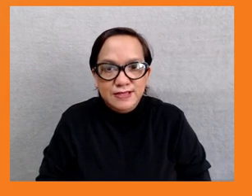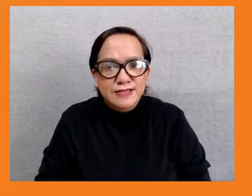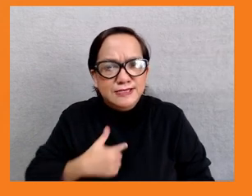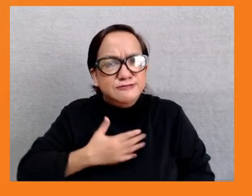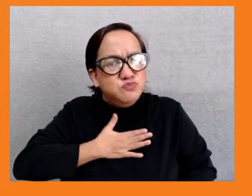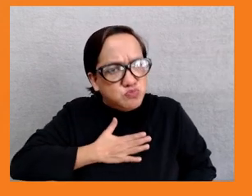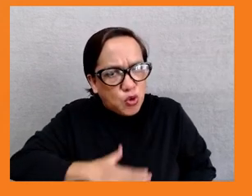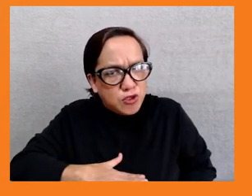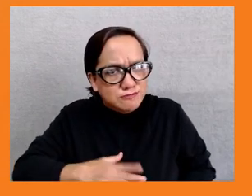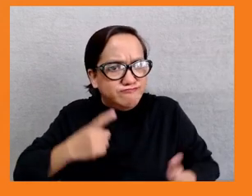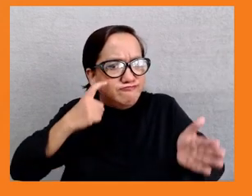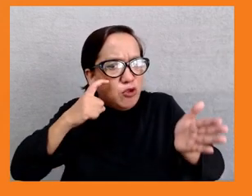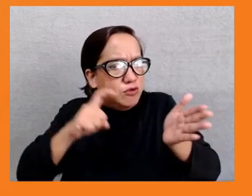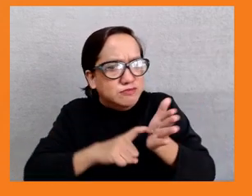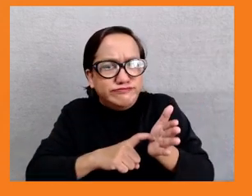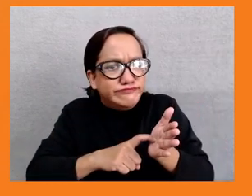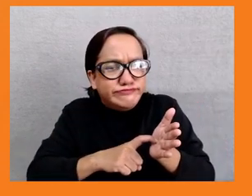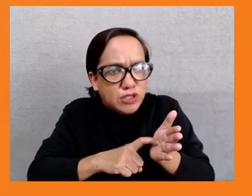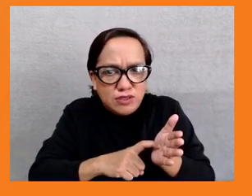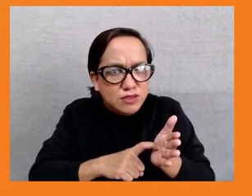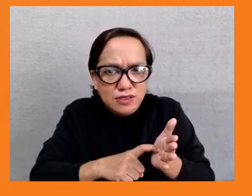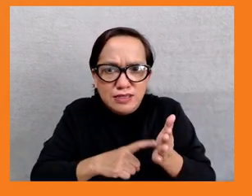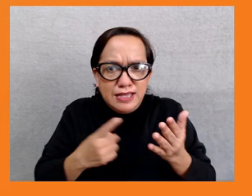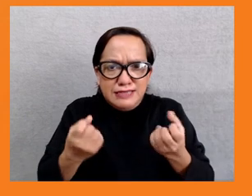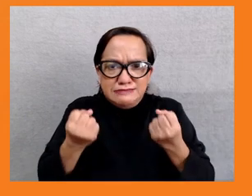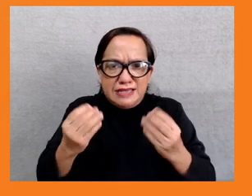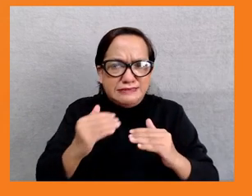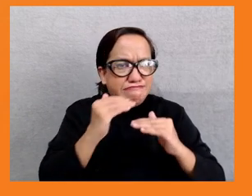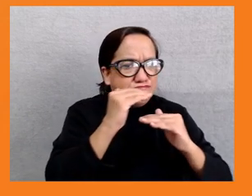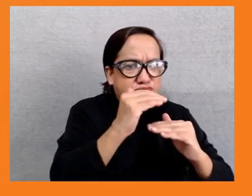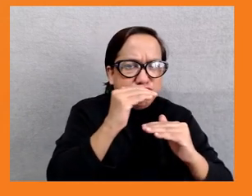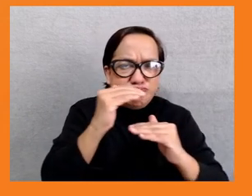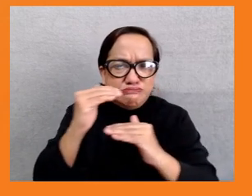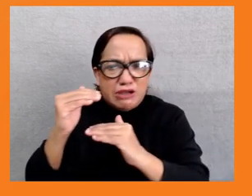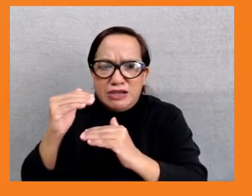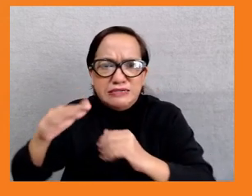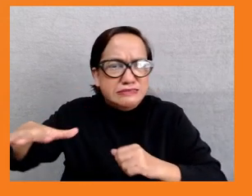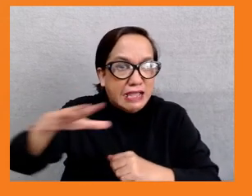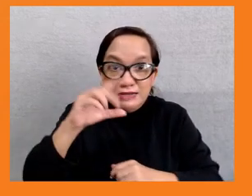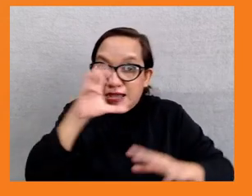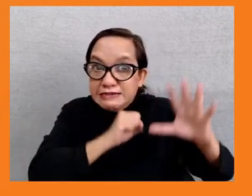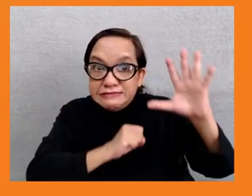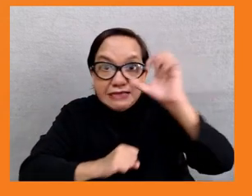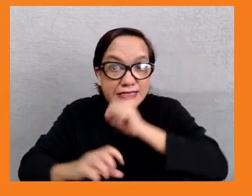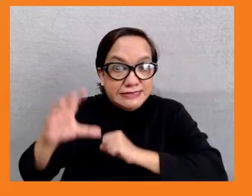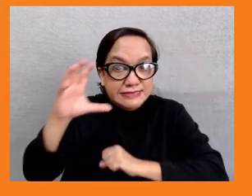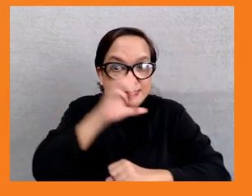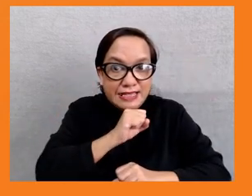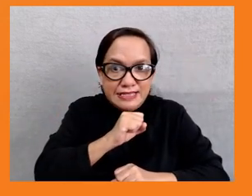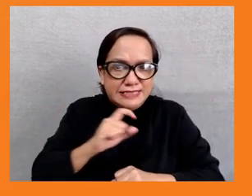big limitations to the social prediction systems of countries in the region, as pointed out by Matthew,